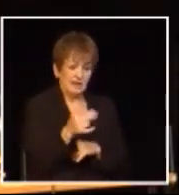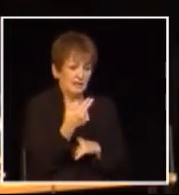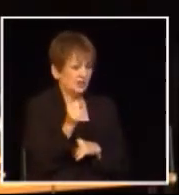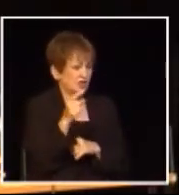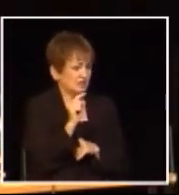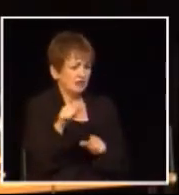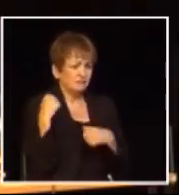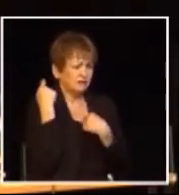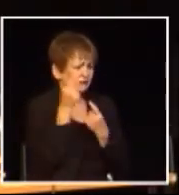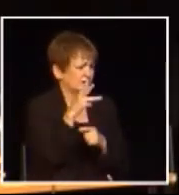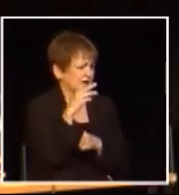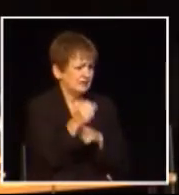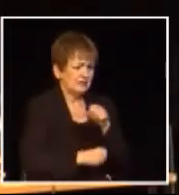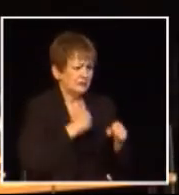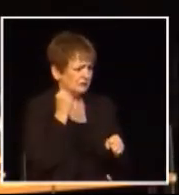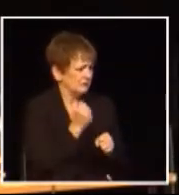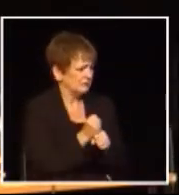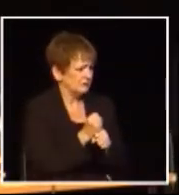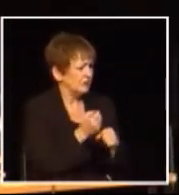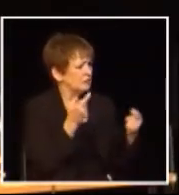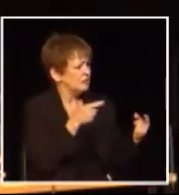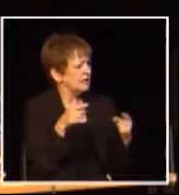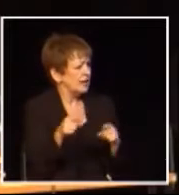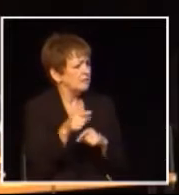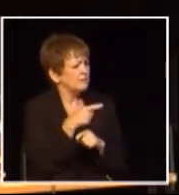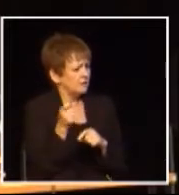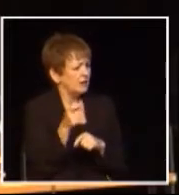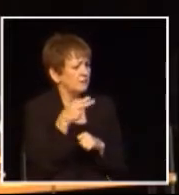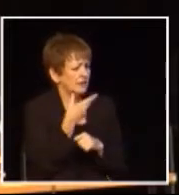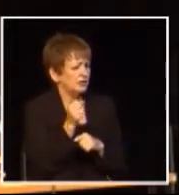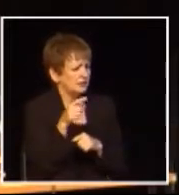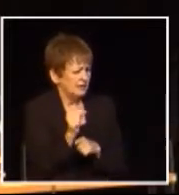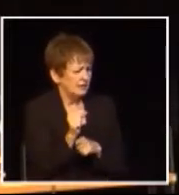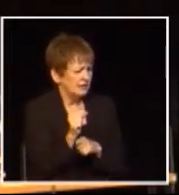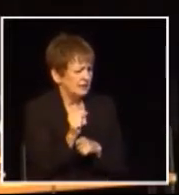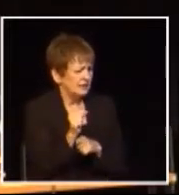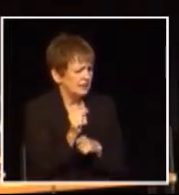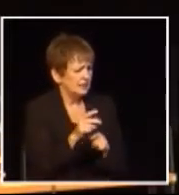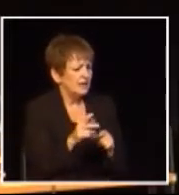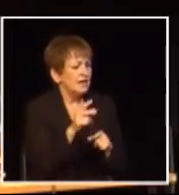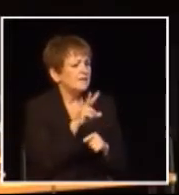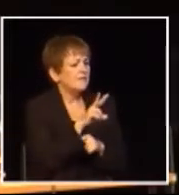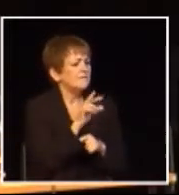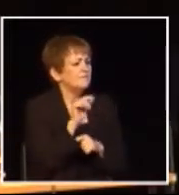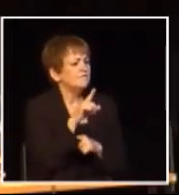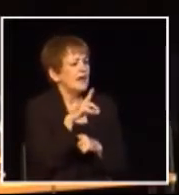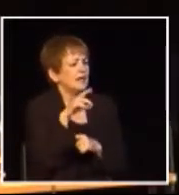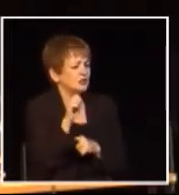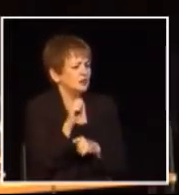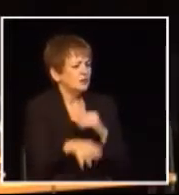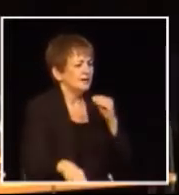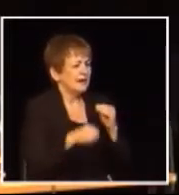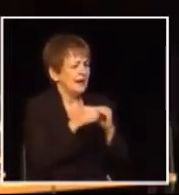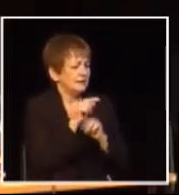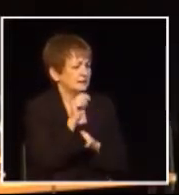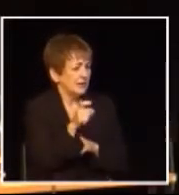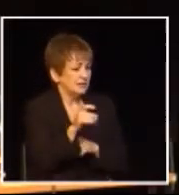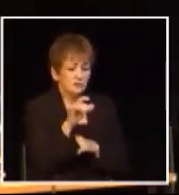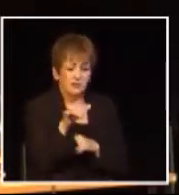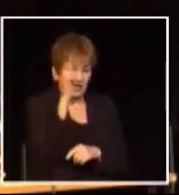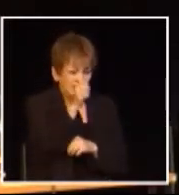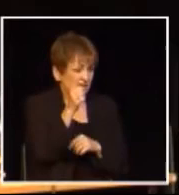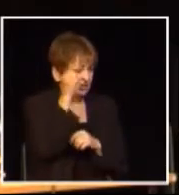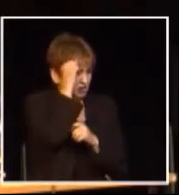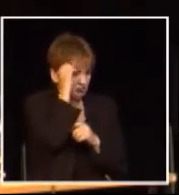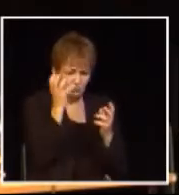you folks they've had it for 60 years and what's the net effect of the HST or value added tax in Europe well the